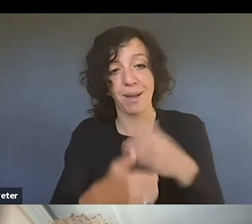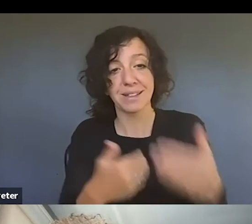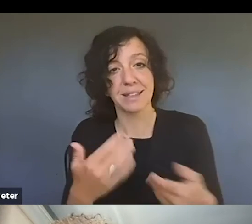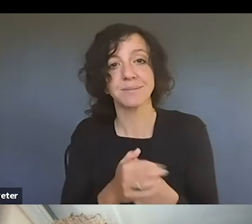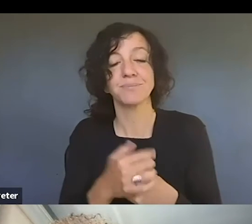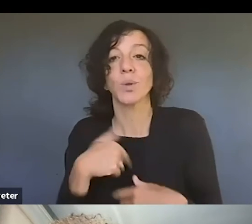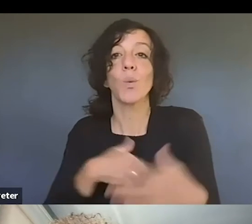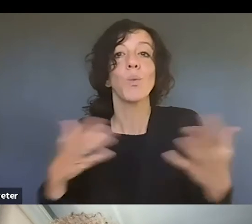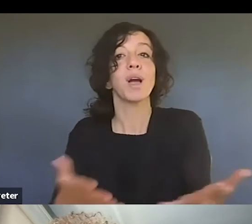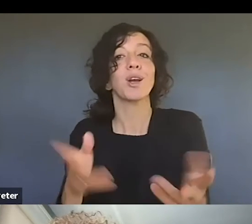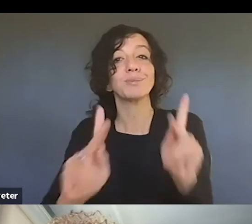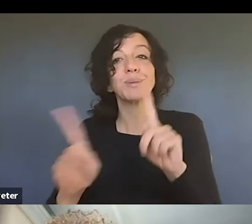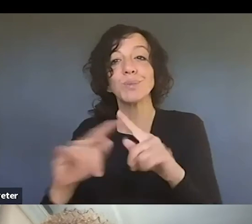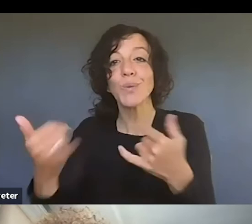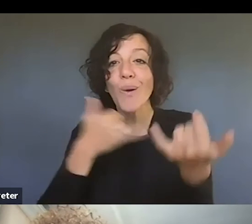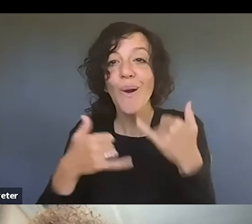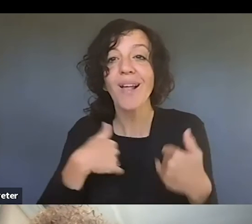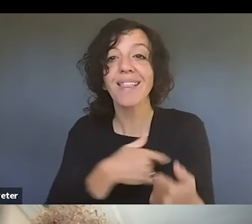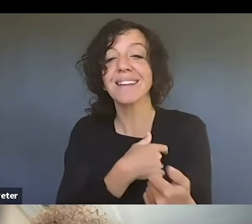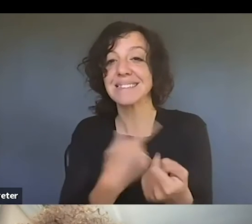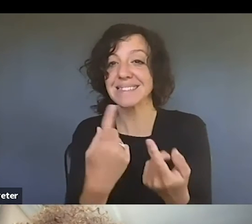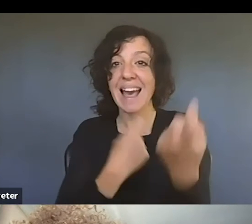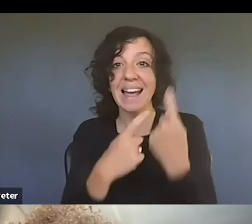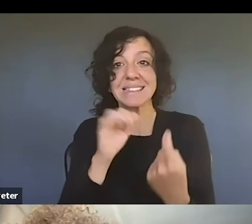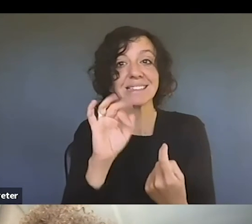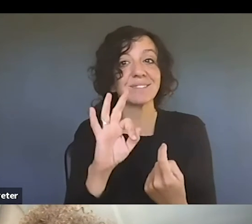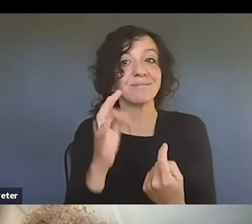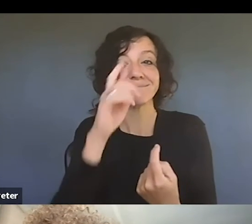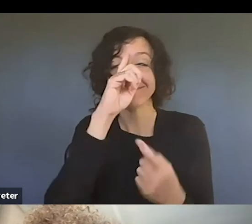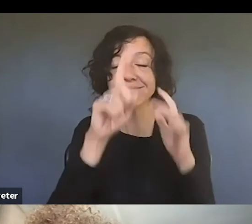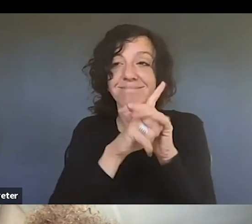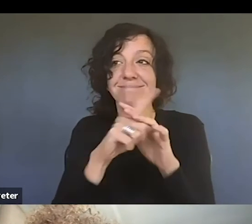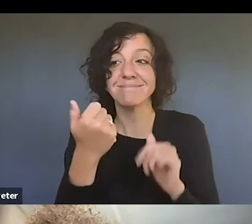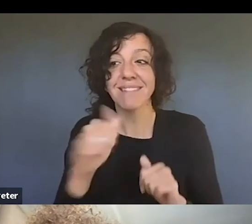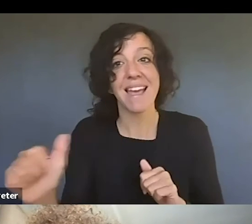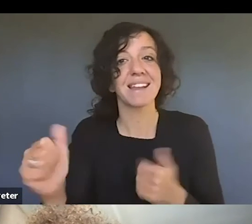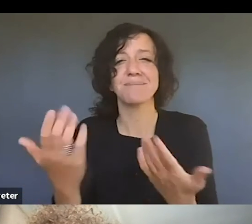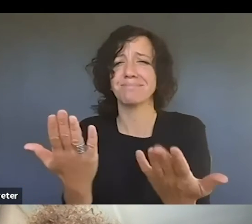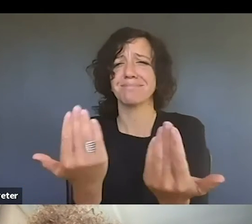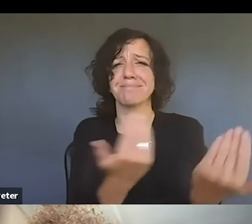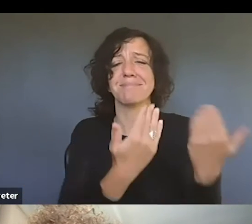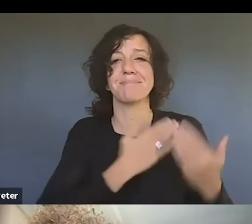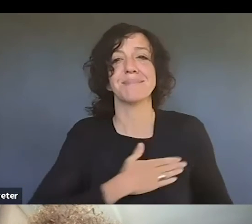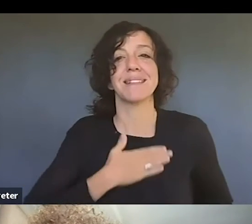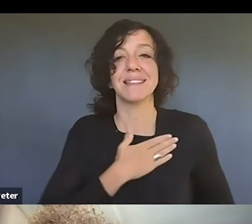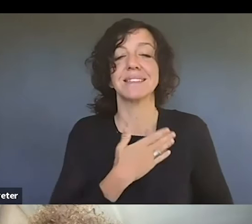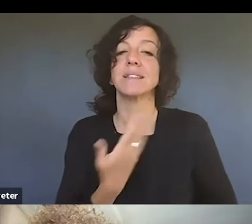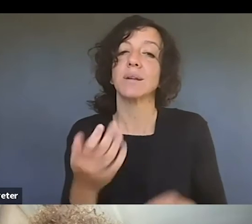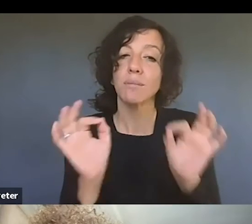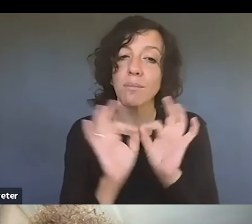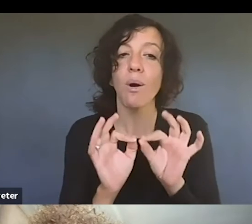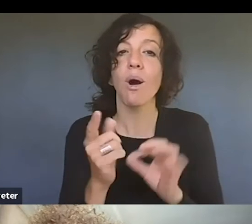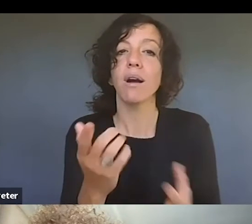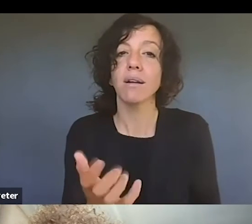to call us and ask us questions if they have them, or even if you don't think you have them, you know, just sort of like to get more information about the